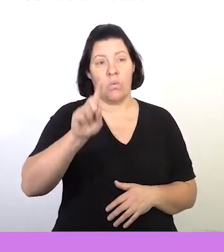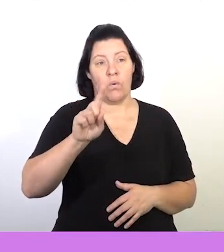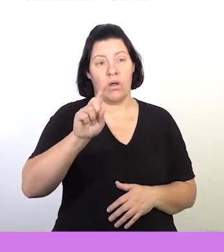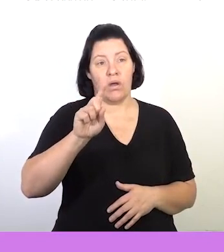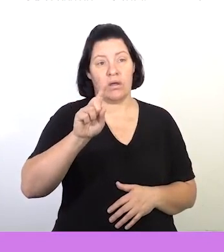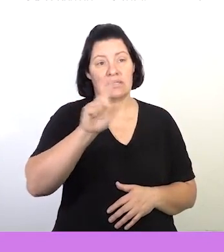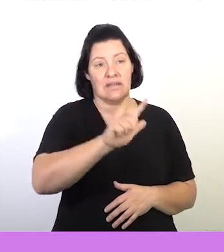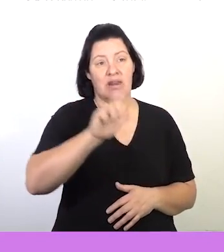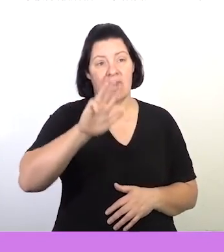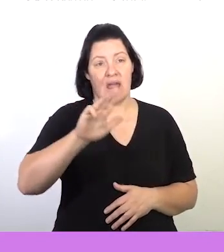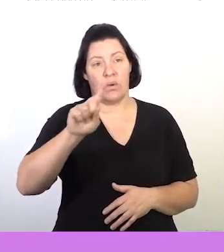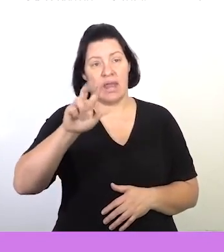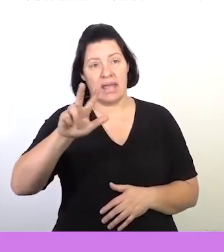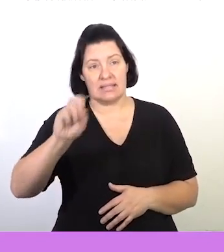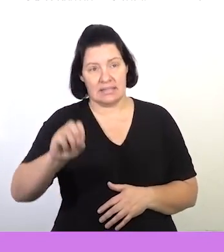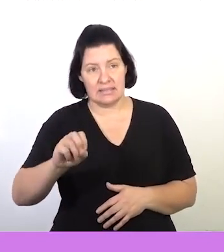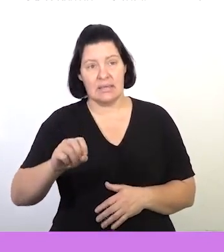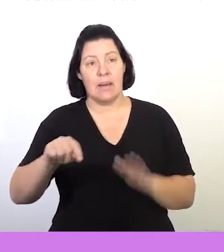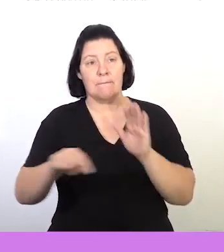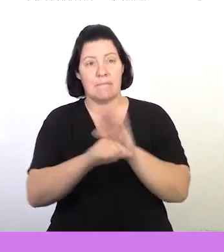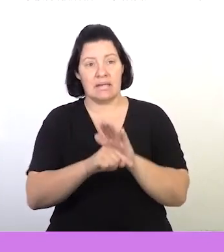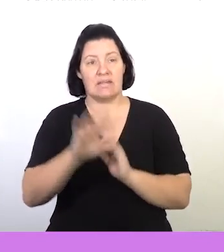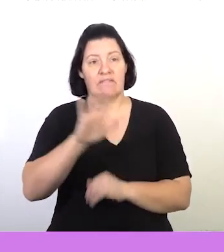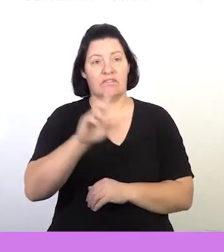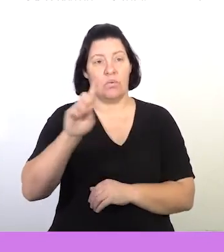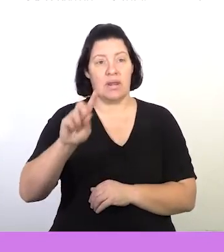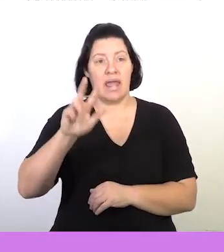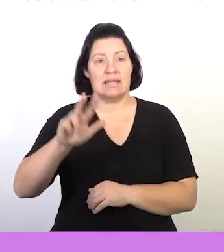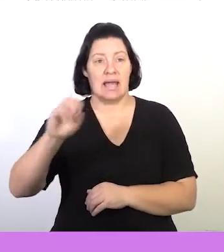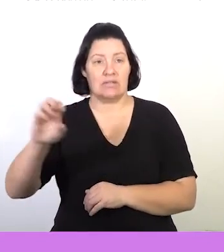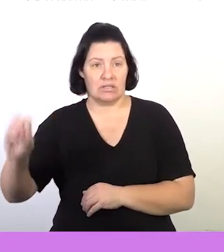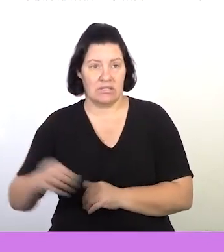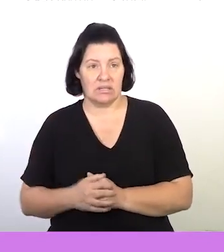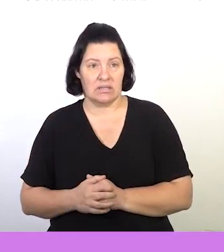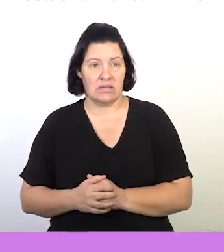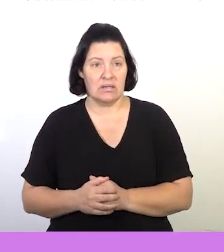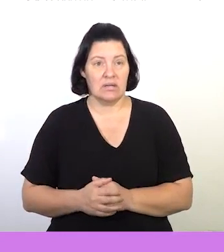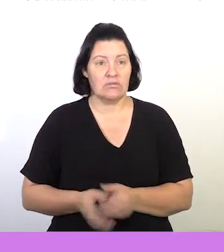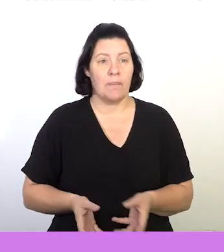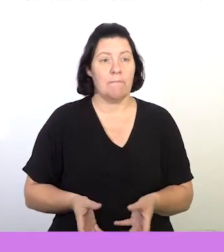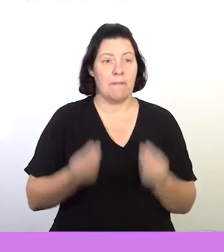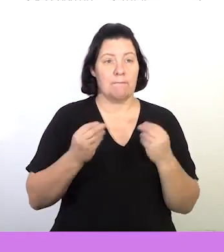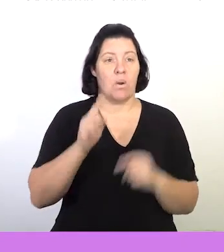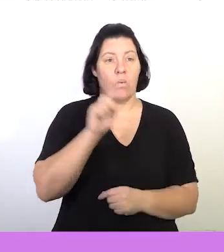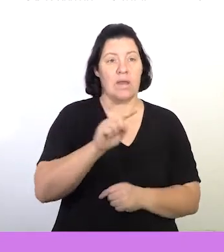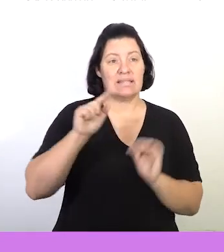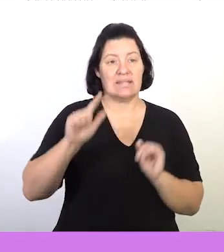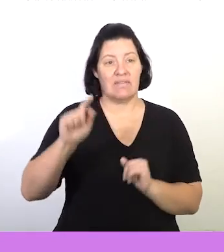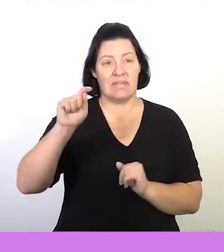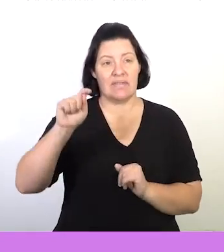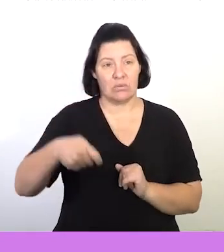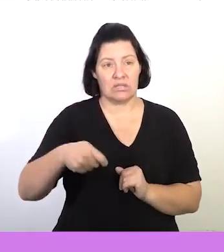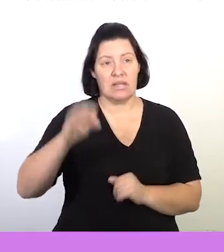minus your 61,800 Rand, which is your expenditure. That should give you 17